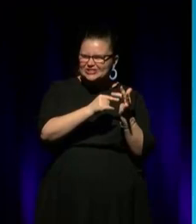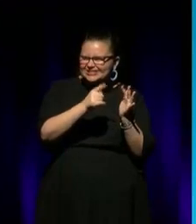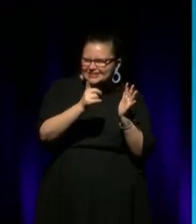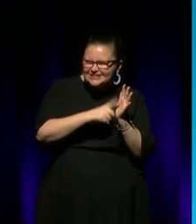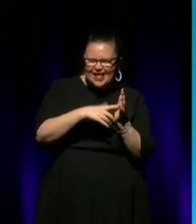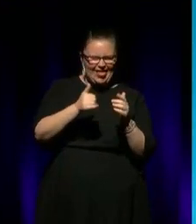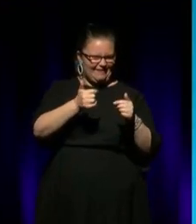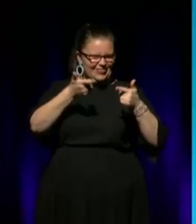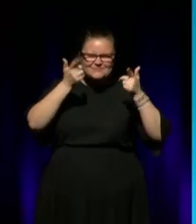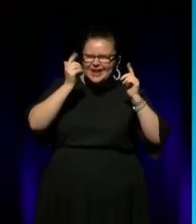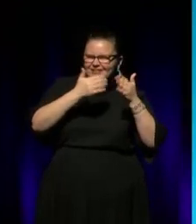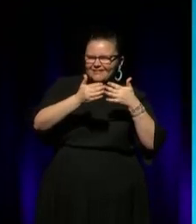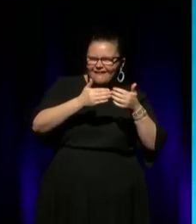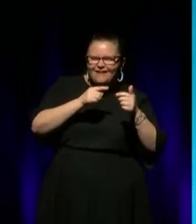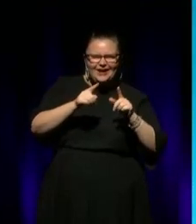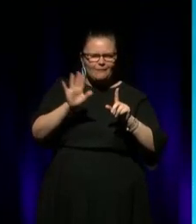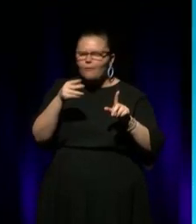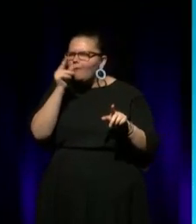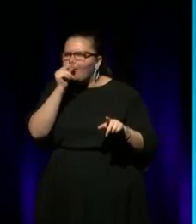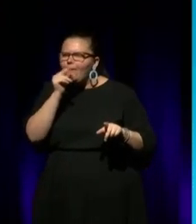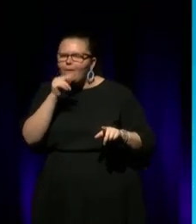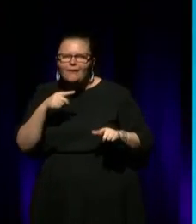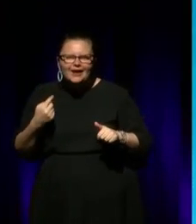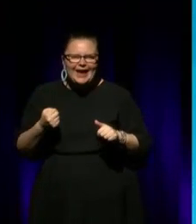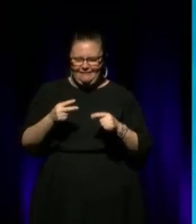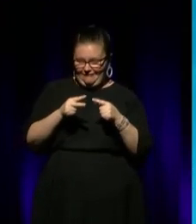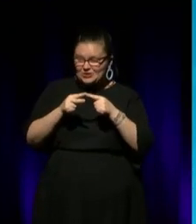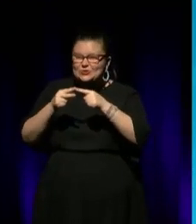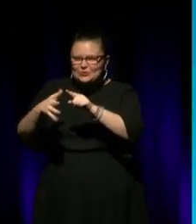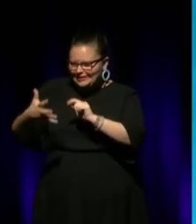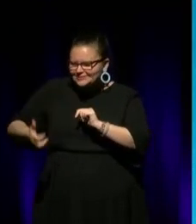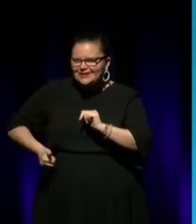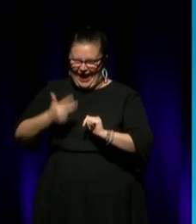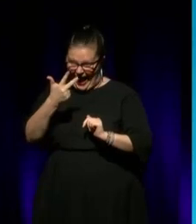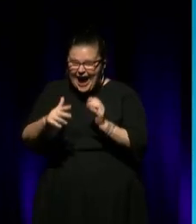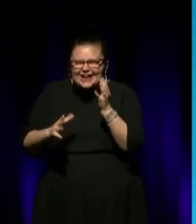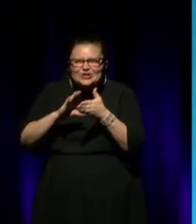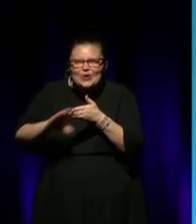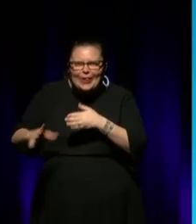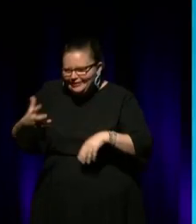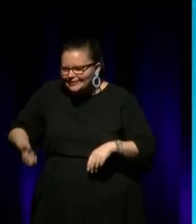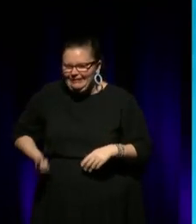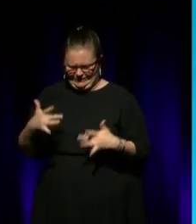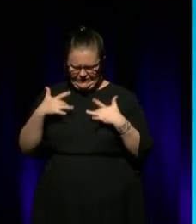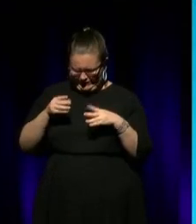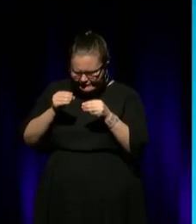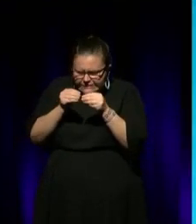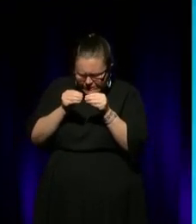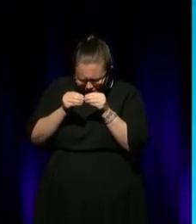managers and we were all young saints. Did we get a fortnightly cheque for, I don't know, $80? Like, you had to survive.